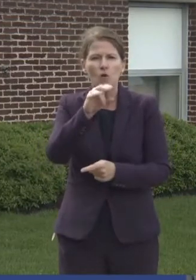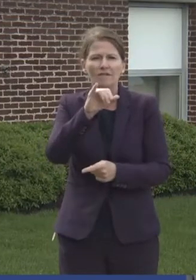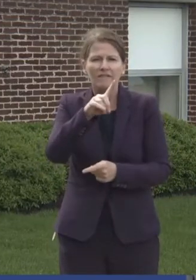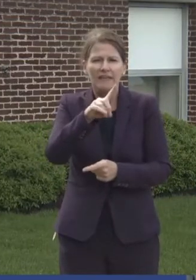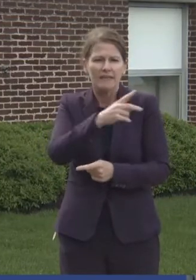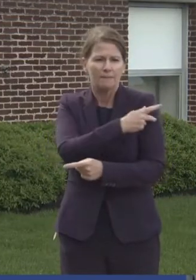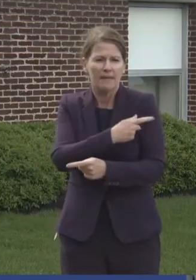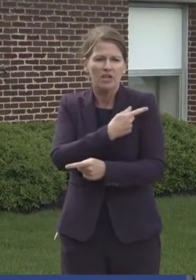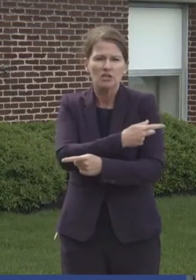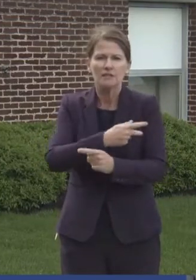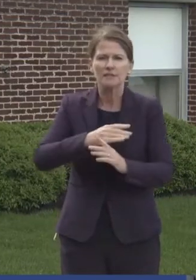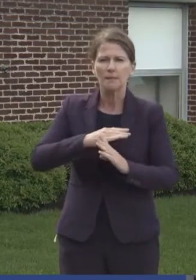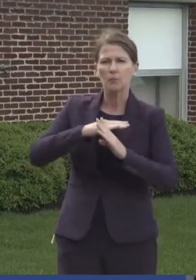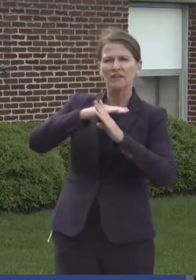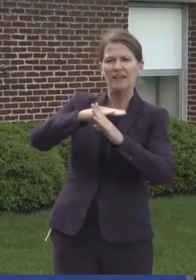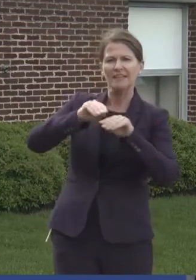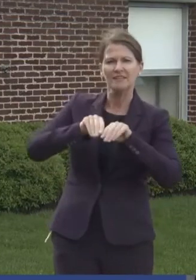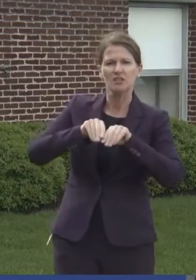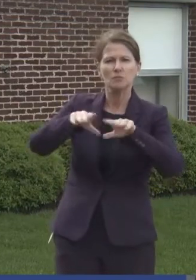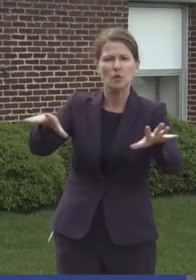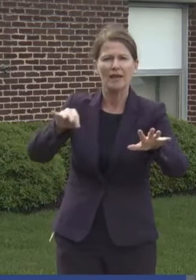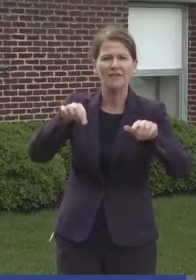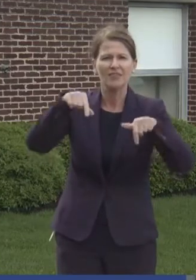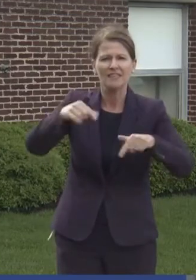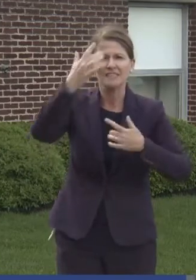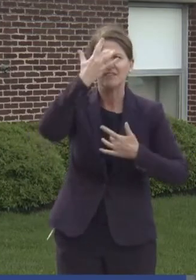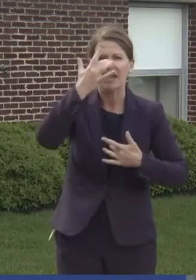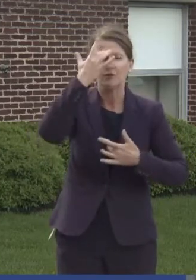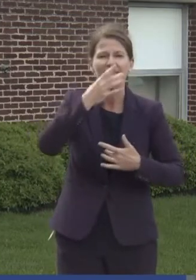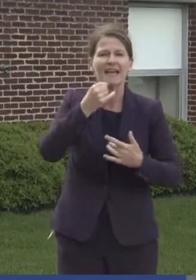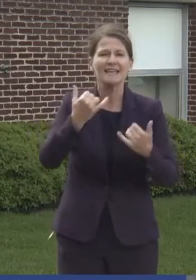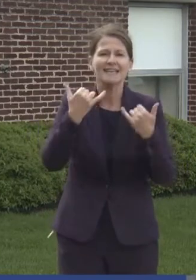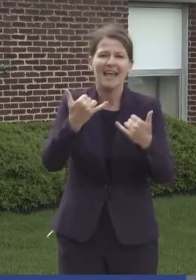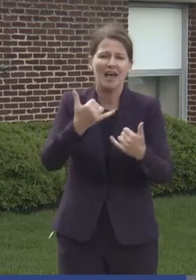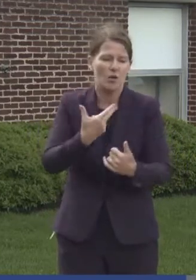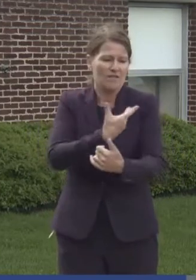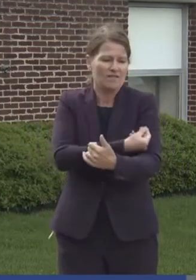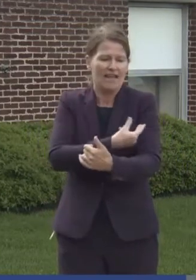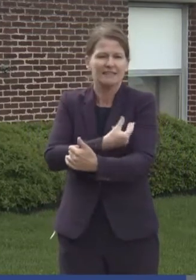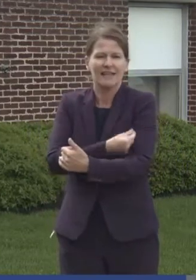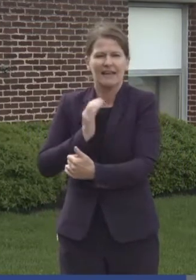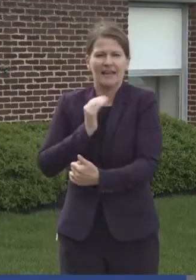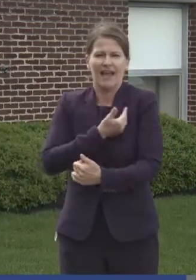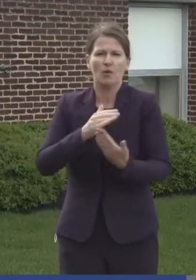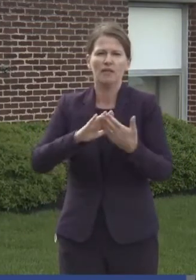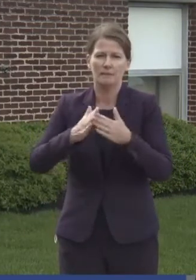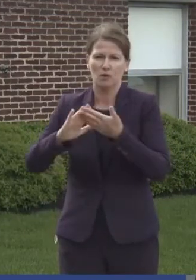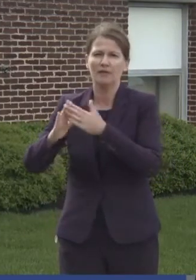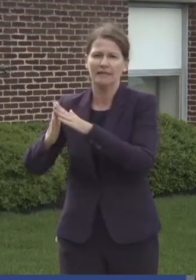preventing the spread of this virus and now in vaccinating our communities.